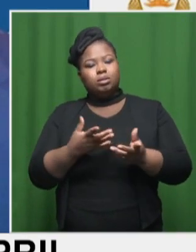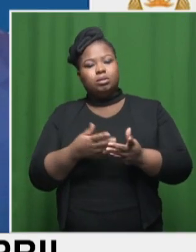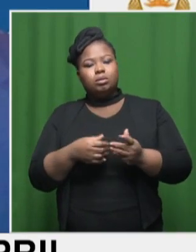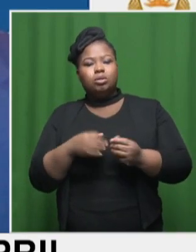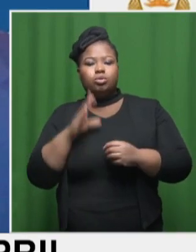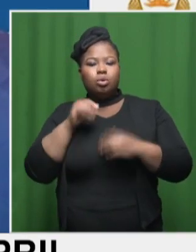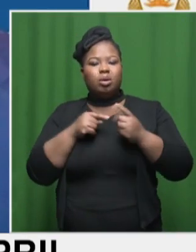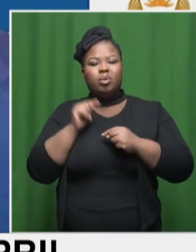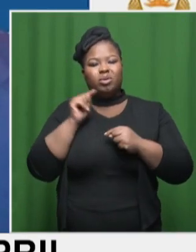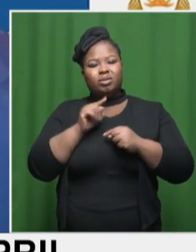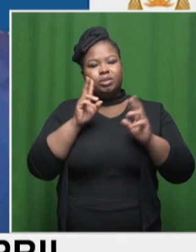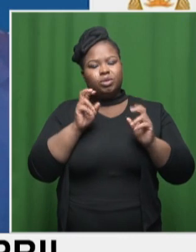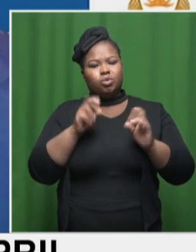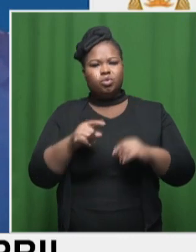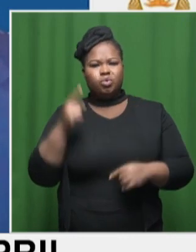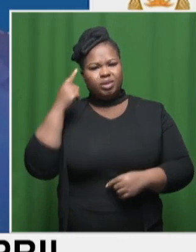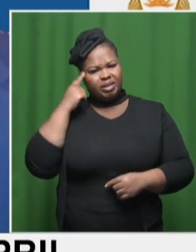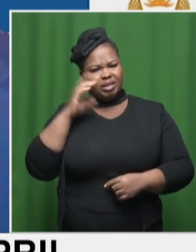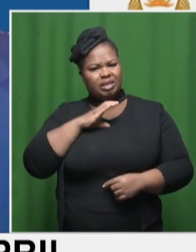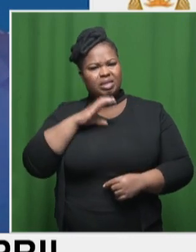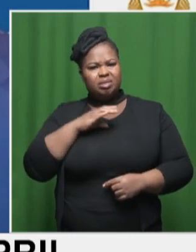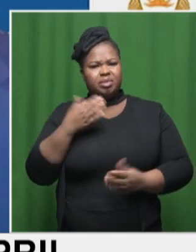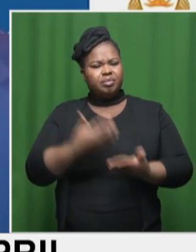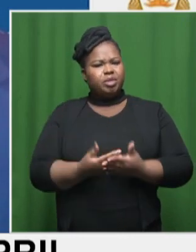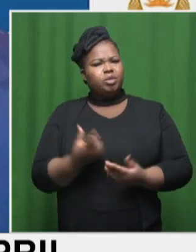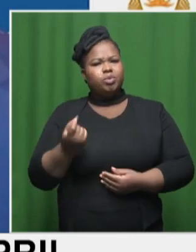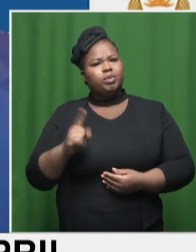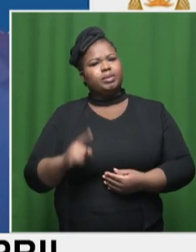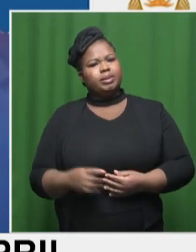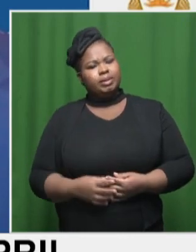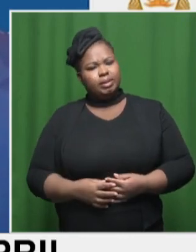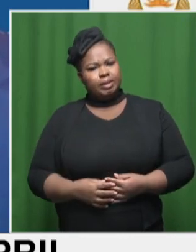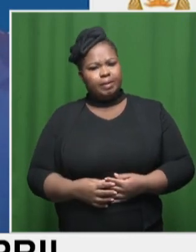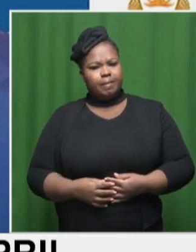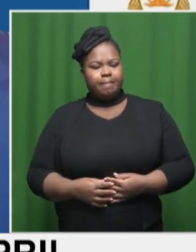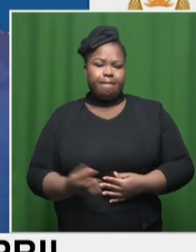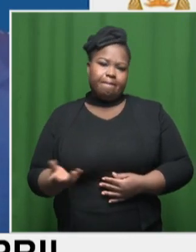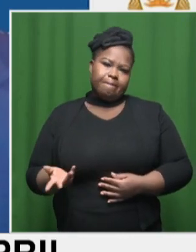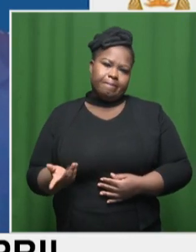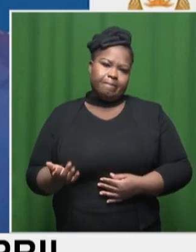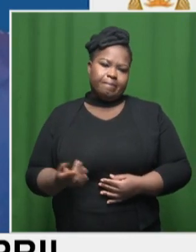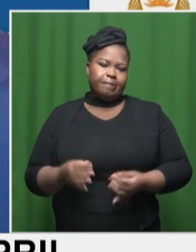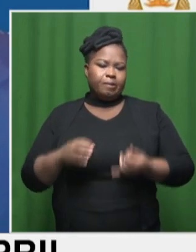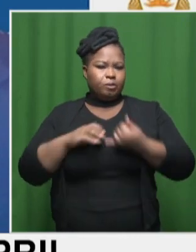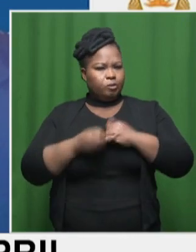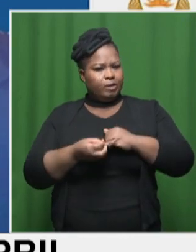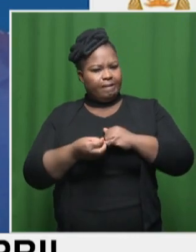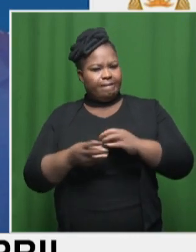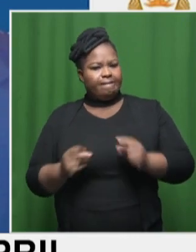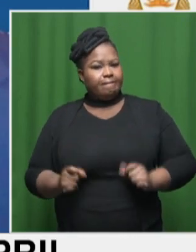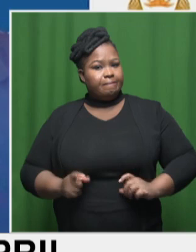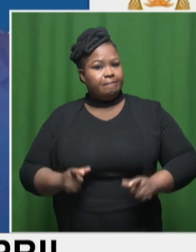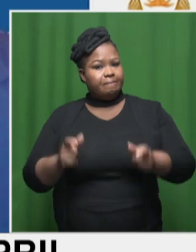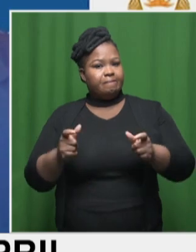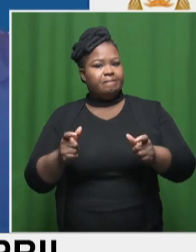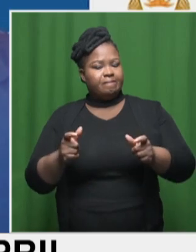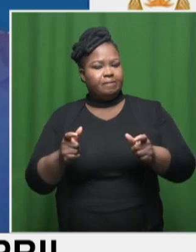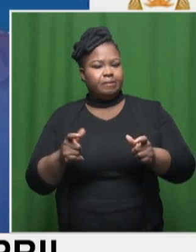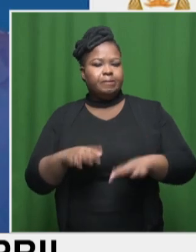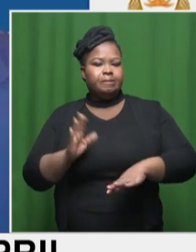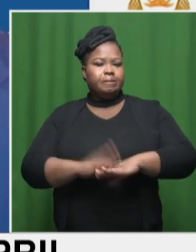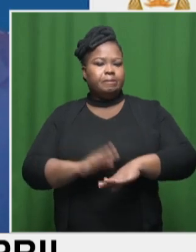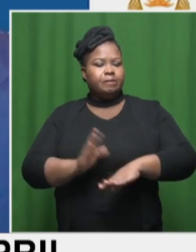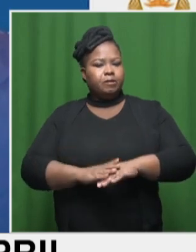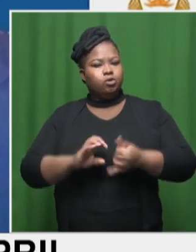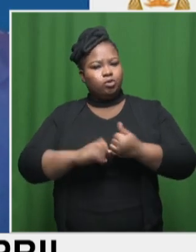consumers do, Patrick, to try and I suppose hasten, speed up the pace of bringing